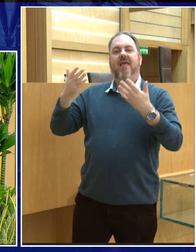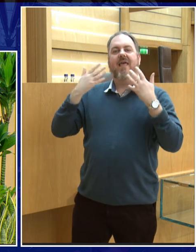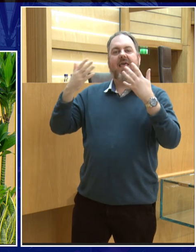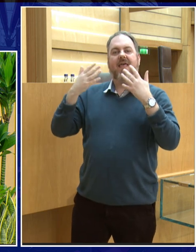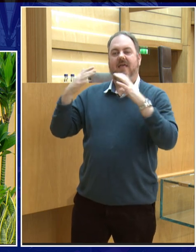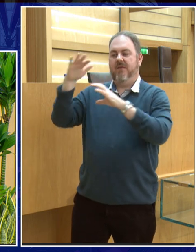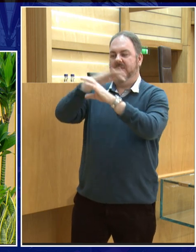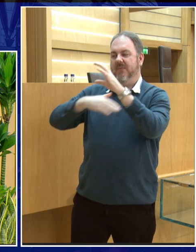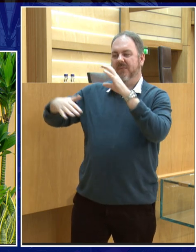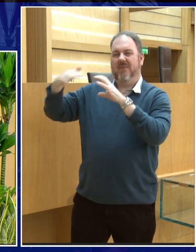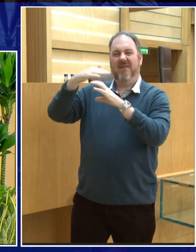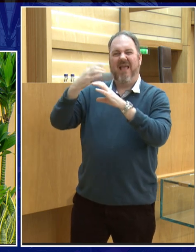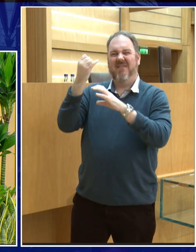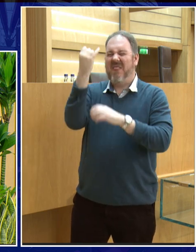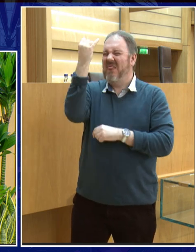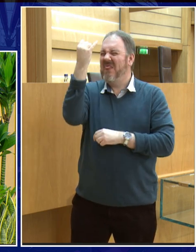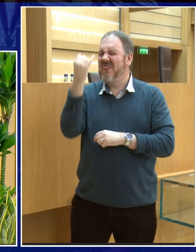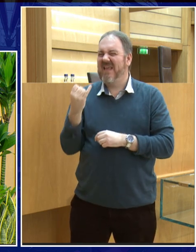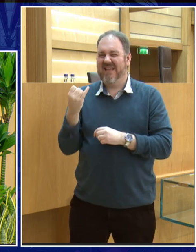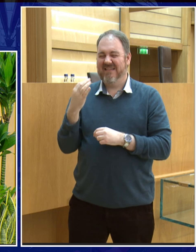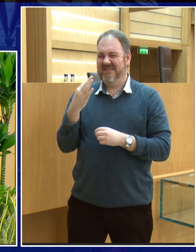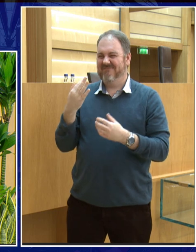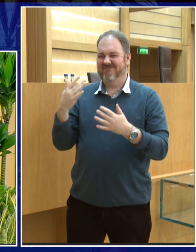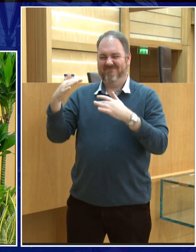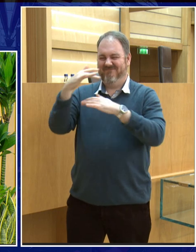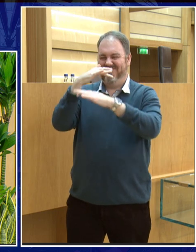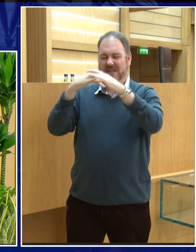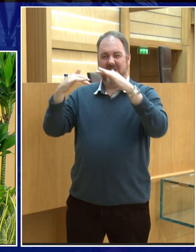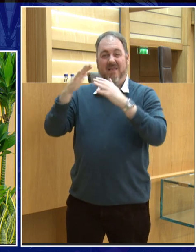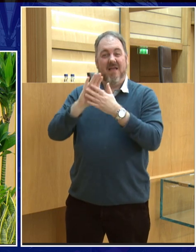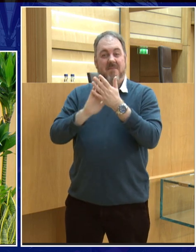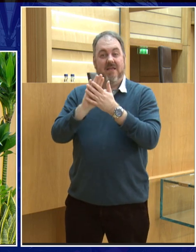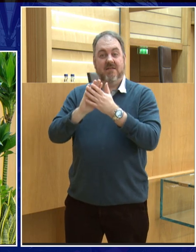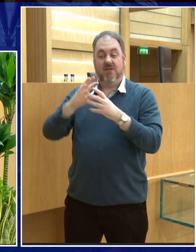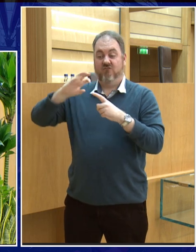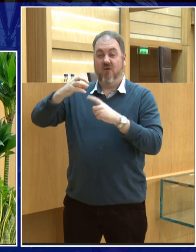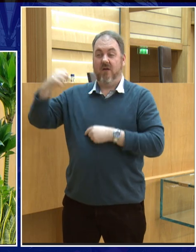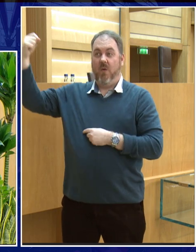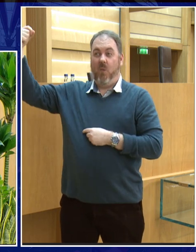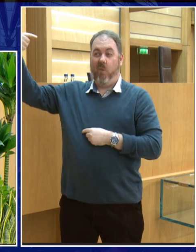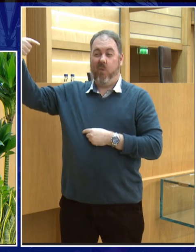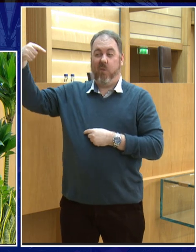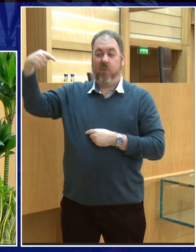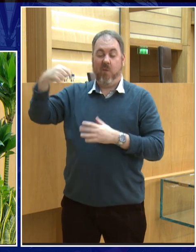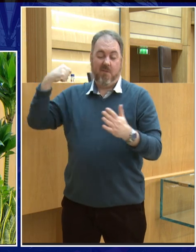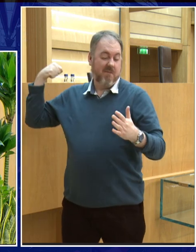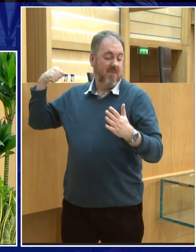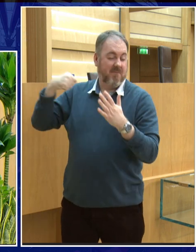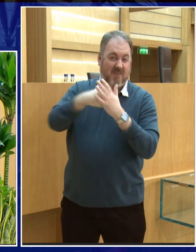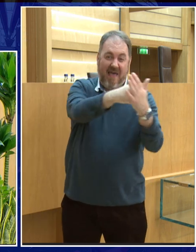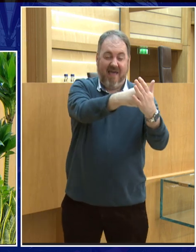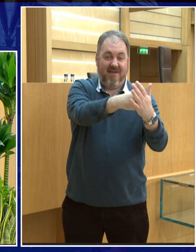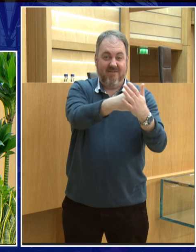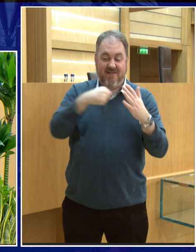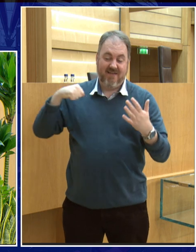which is a really, really, really thin atmosphere. So when things are hurtling through space, they just go plop and crash straight into the Moon's surface.